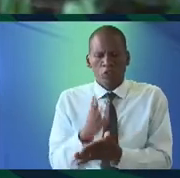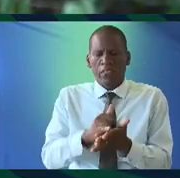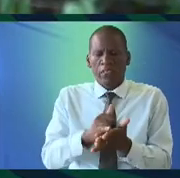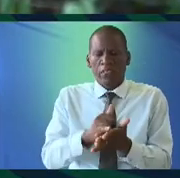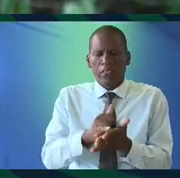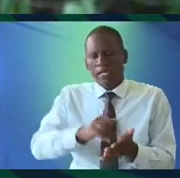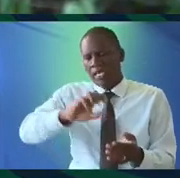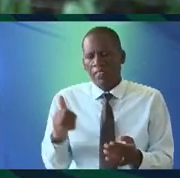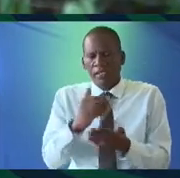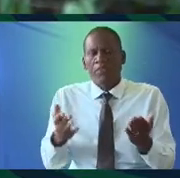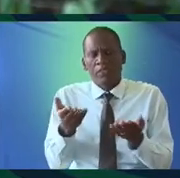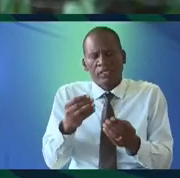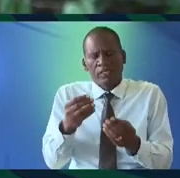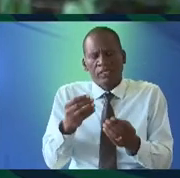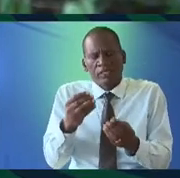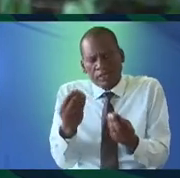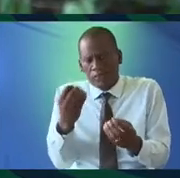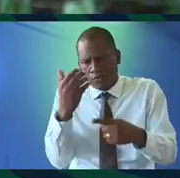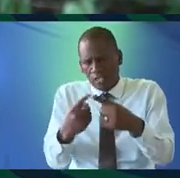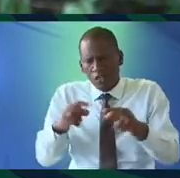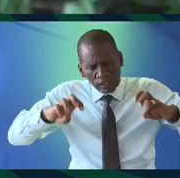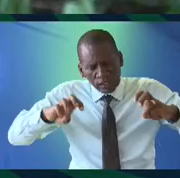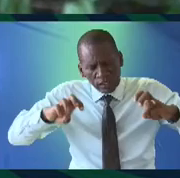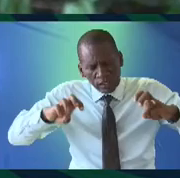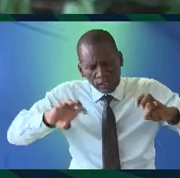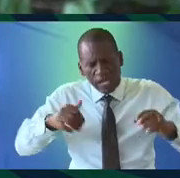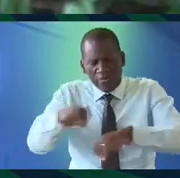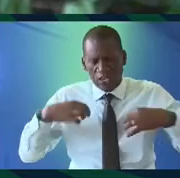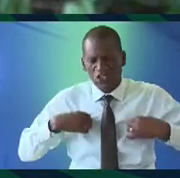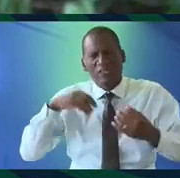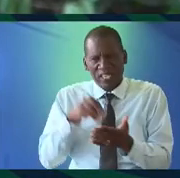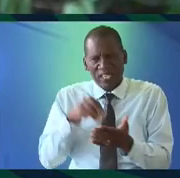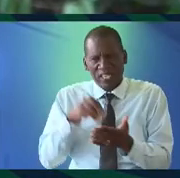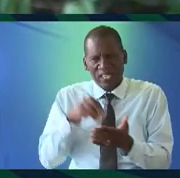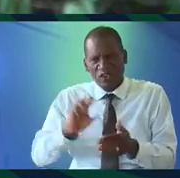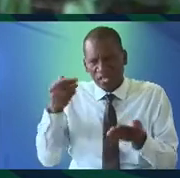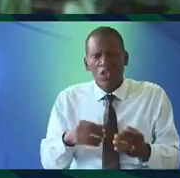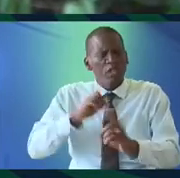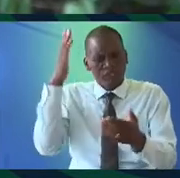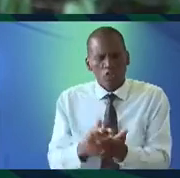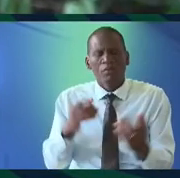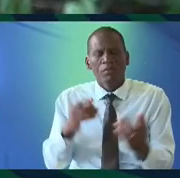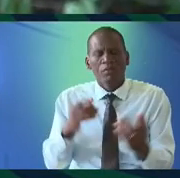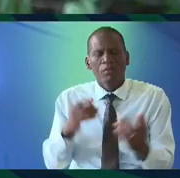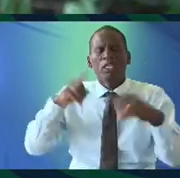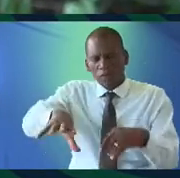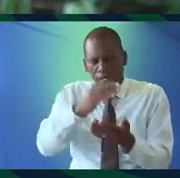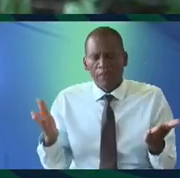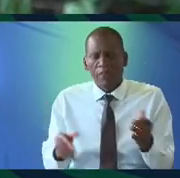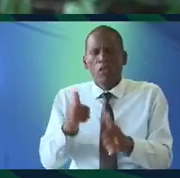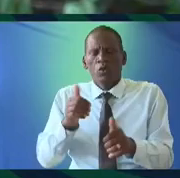pretty sure that in another something years we will do another search for a national dress and that we will not stop until we are able to find something